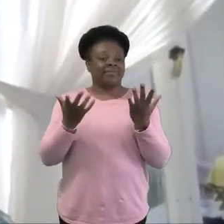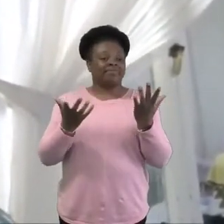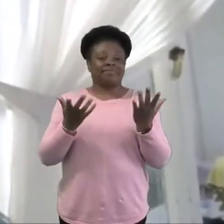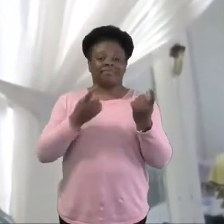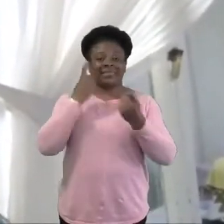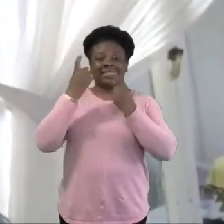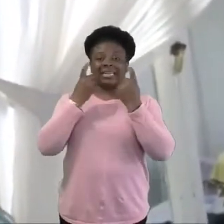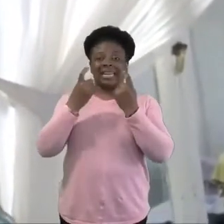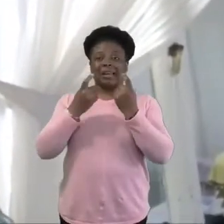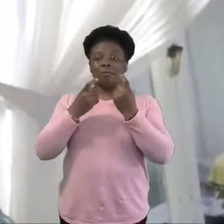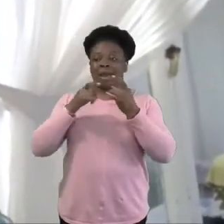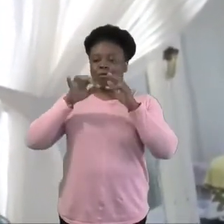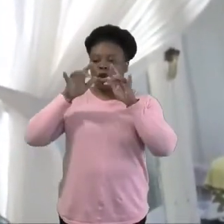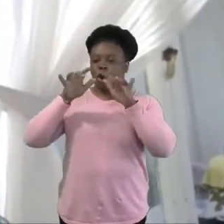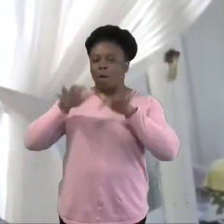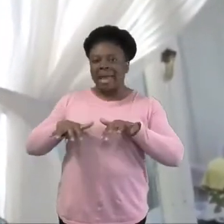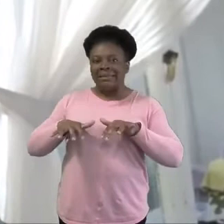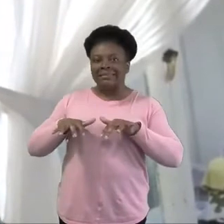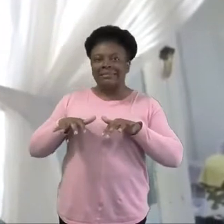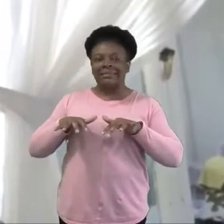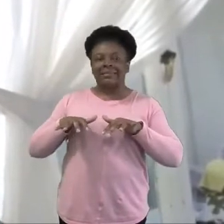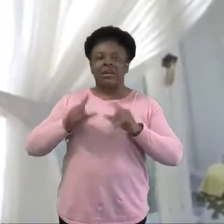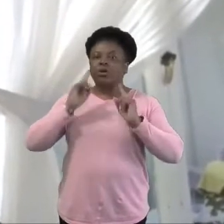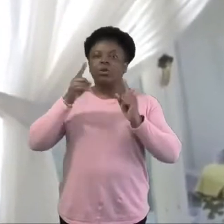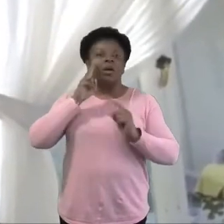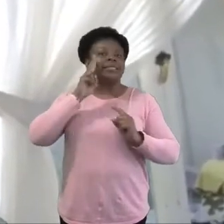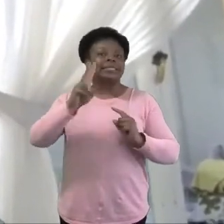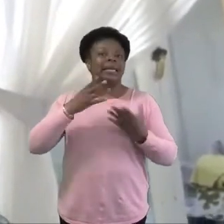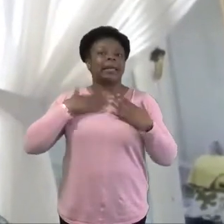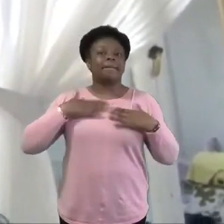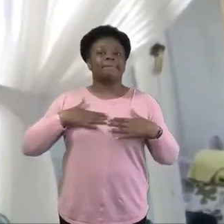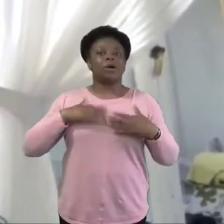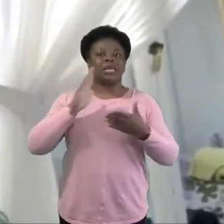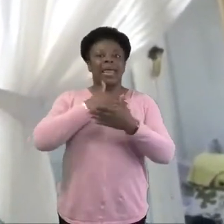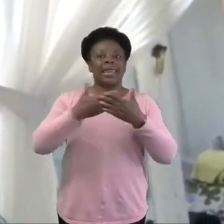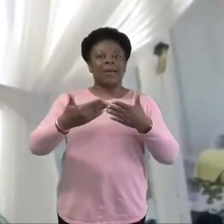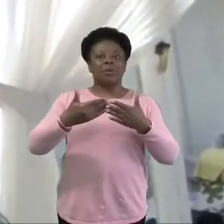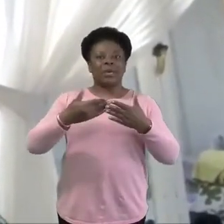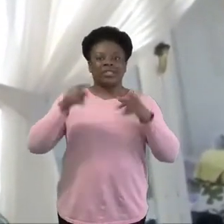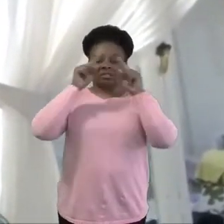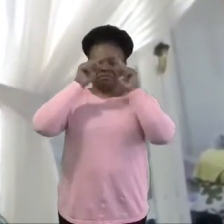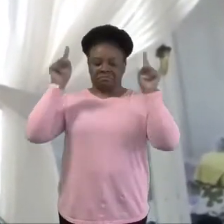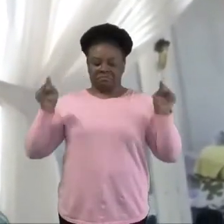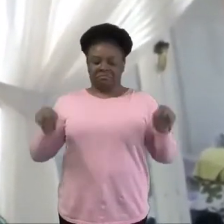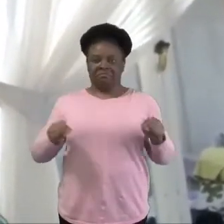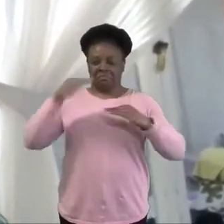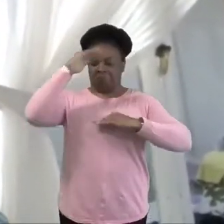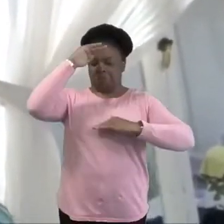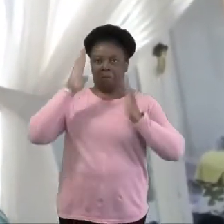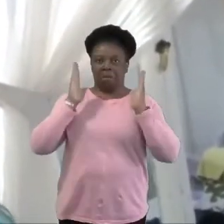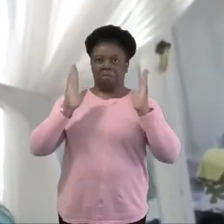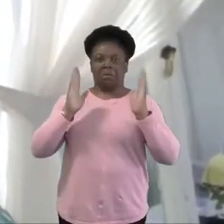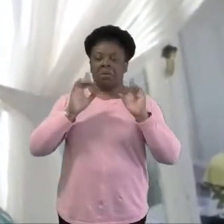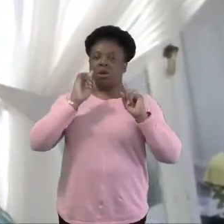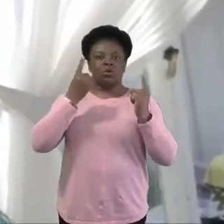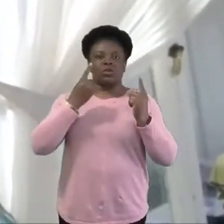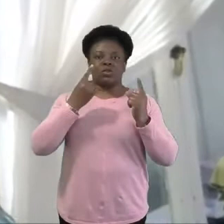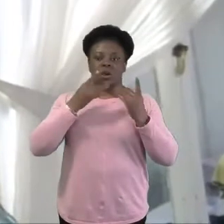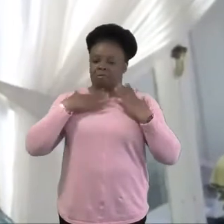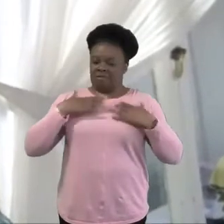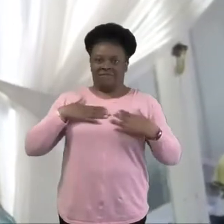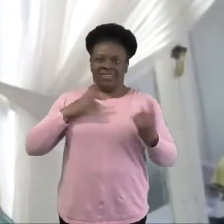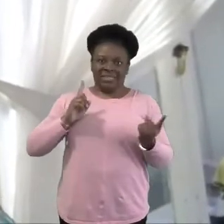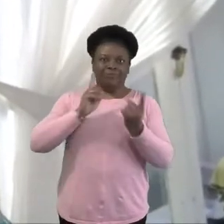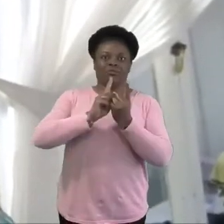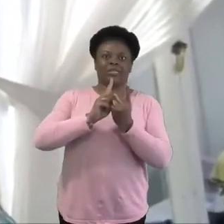to what's really going on, not seeing the body language, just not being physically present. I guess the